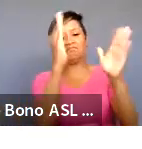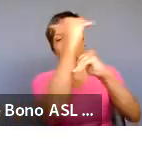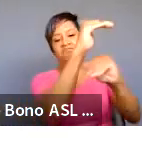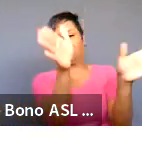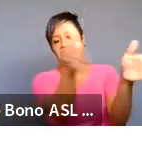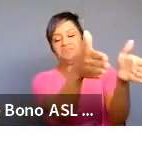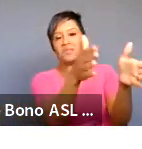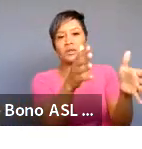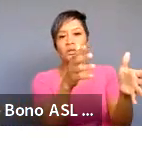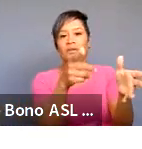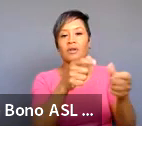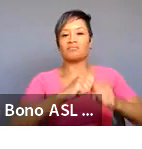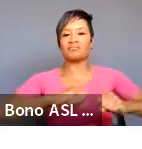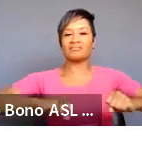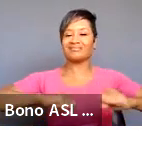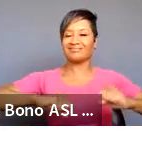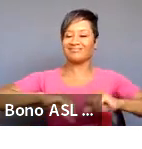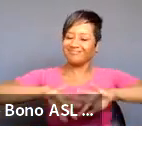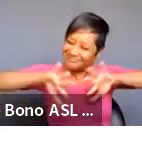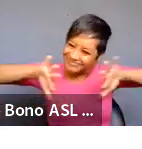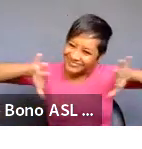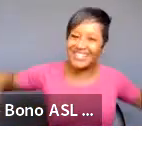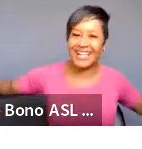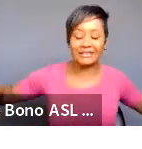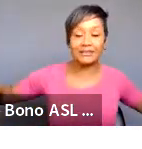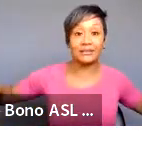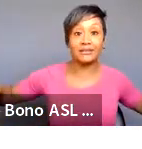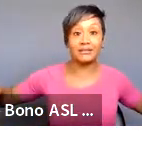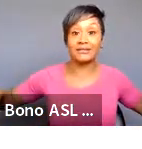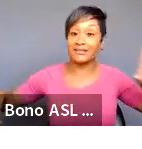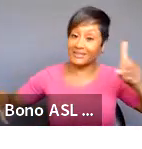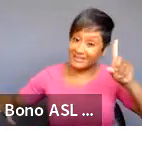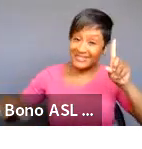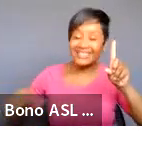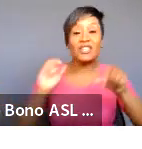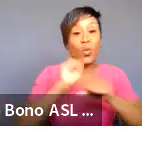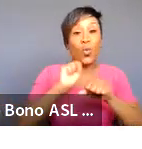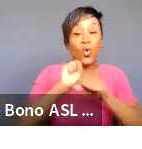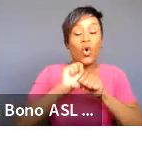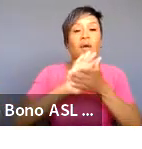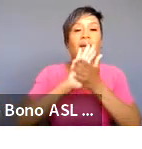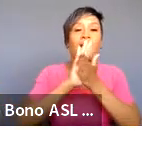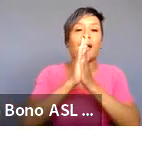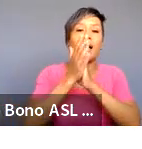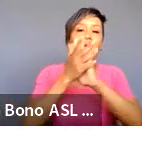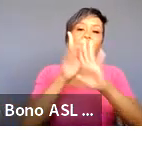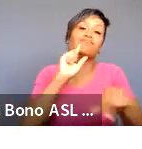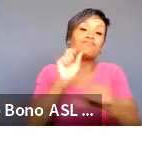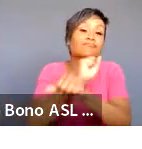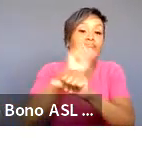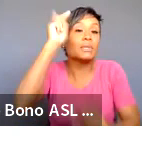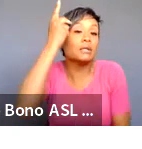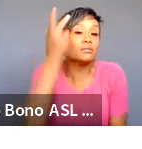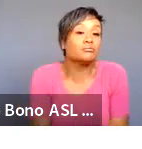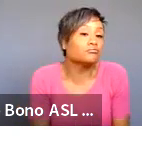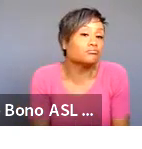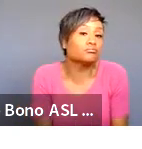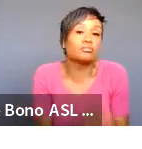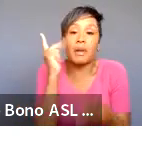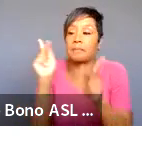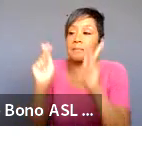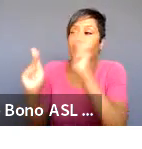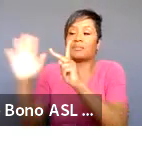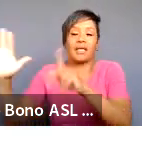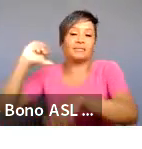already expanding that so i.e the work does tend to end up political whether it's through a societal